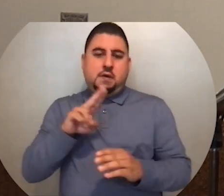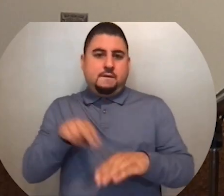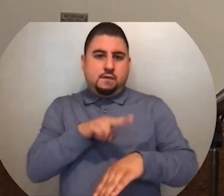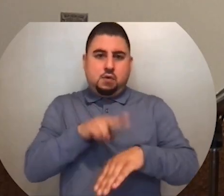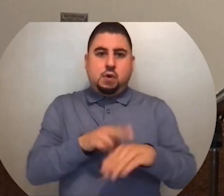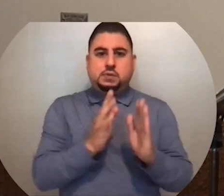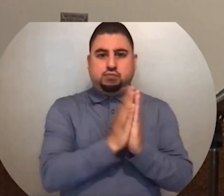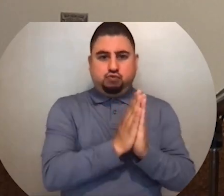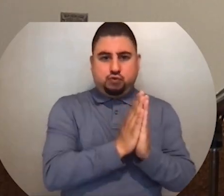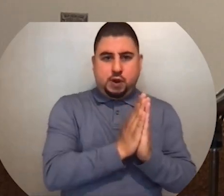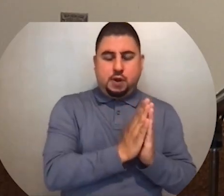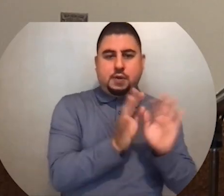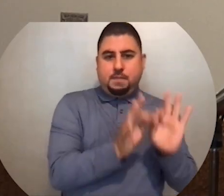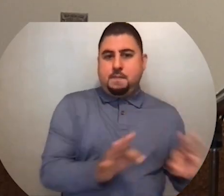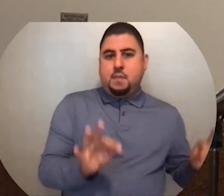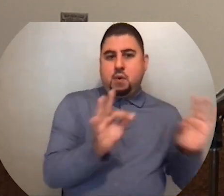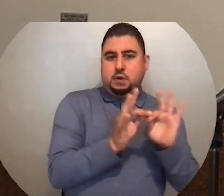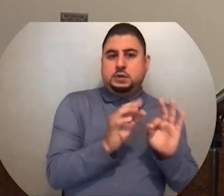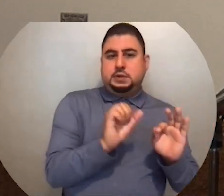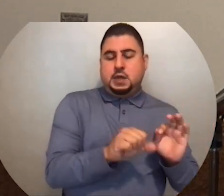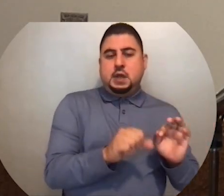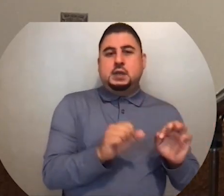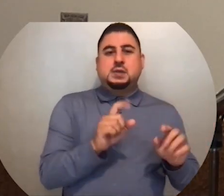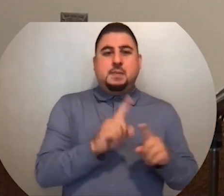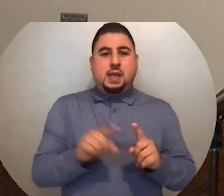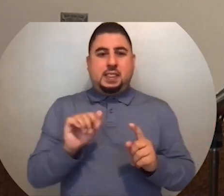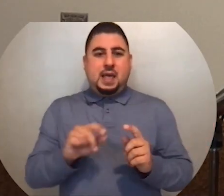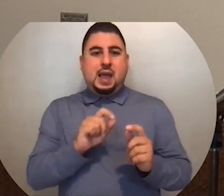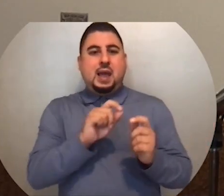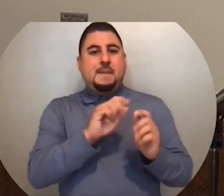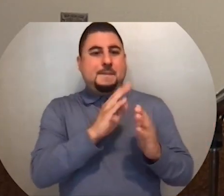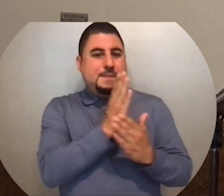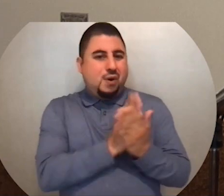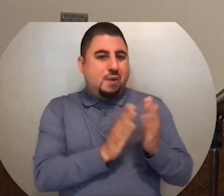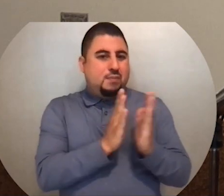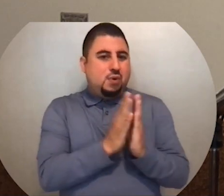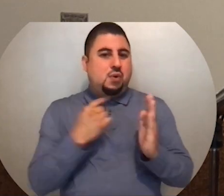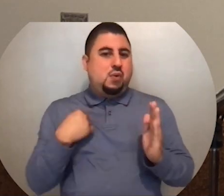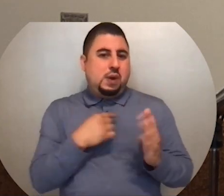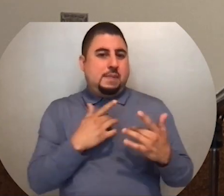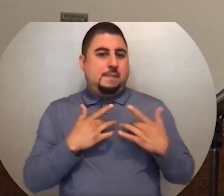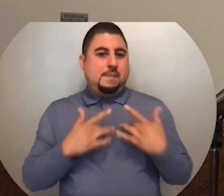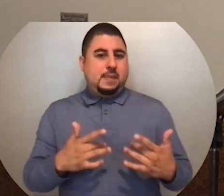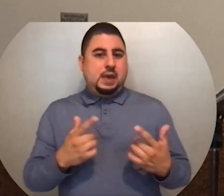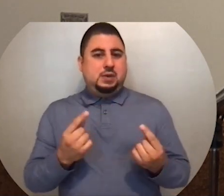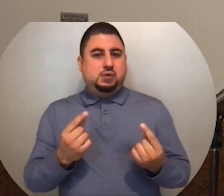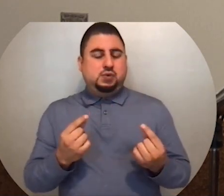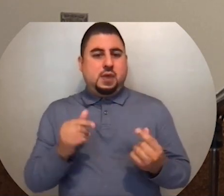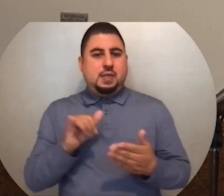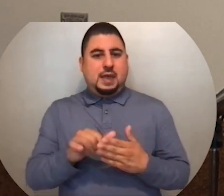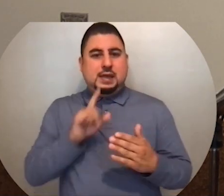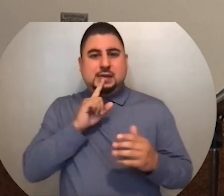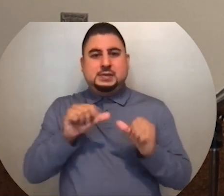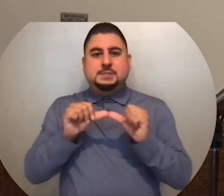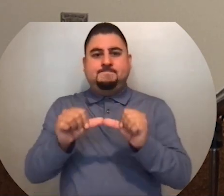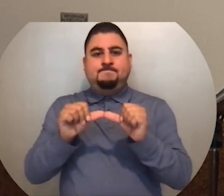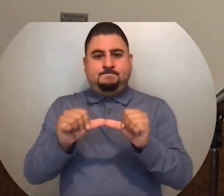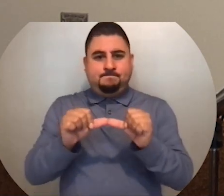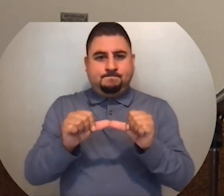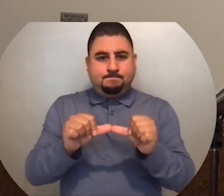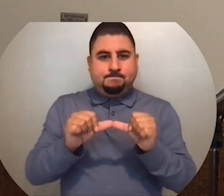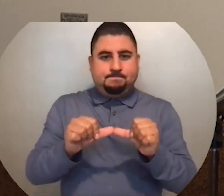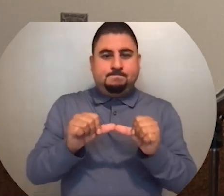course, prayer. And that particular part of prayer that we do, that is persistence.